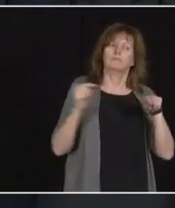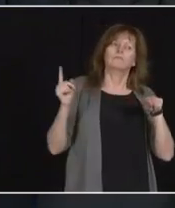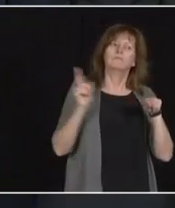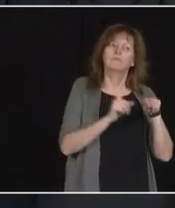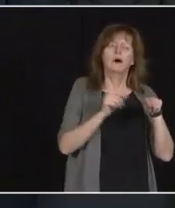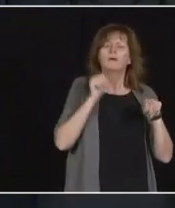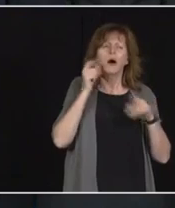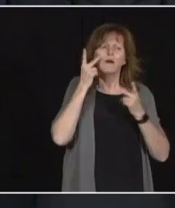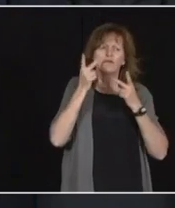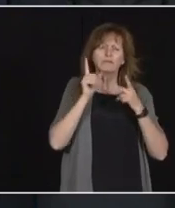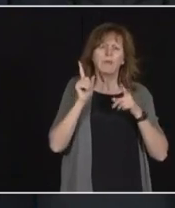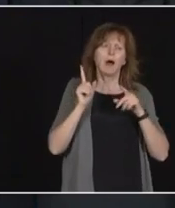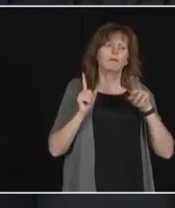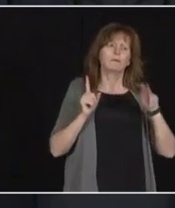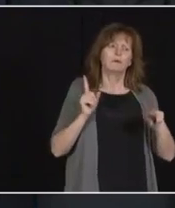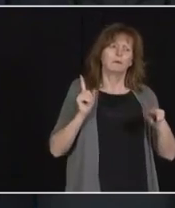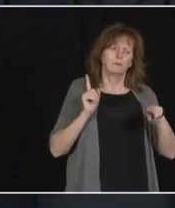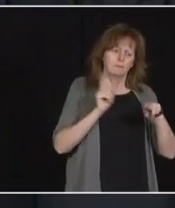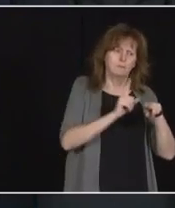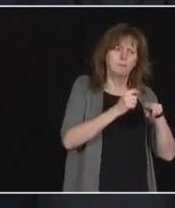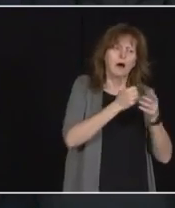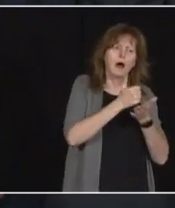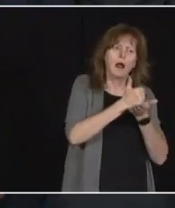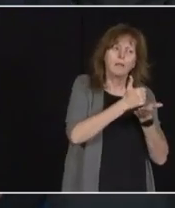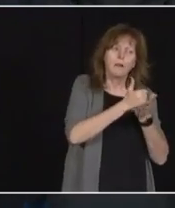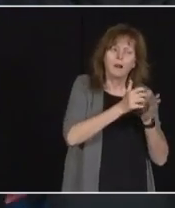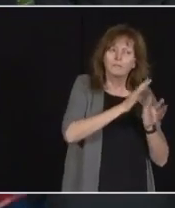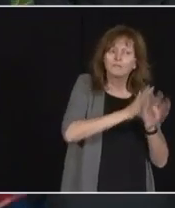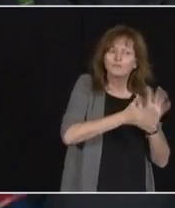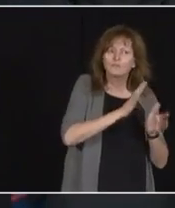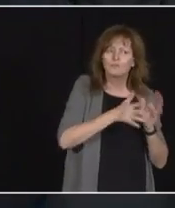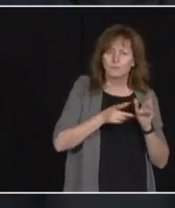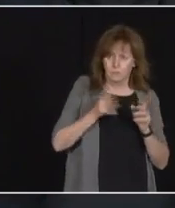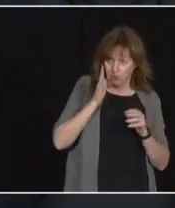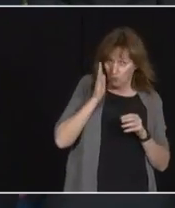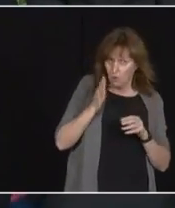be able to go in and help them? I will pass that over to Minister Smith.